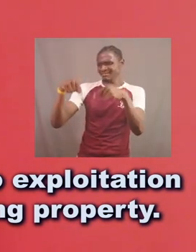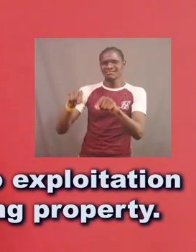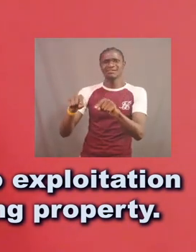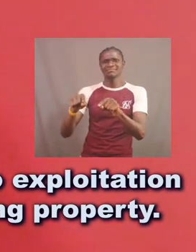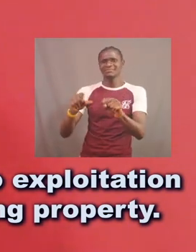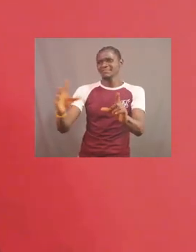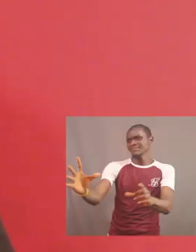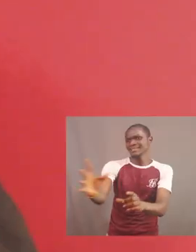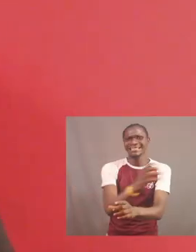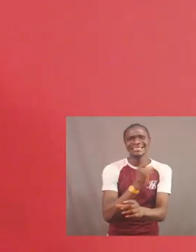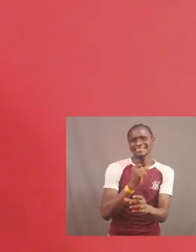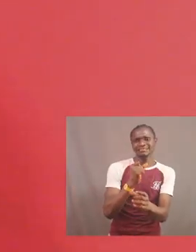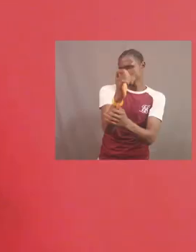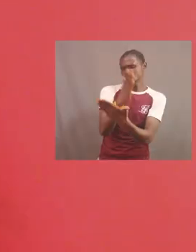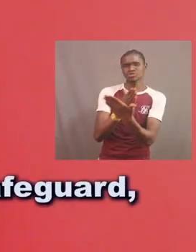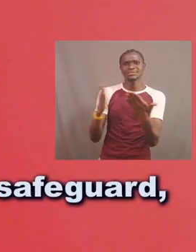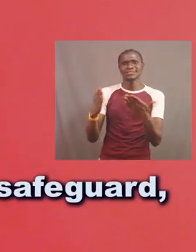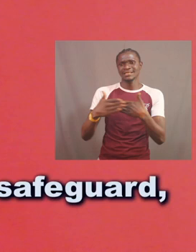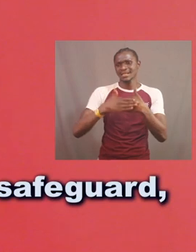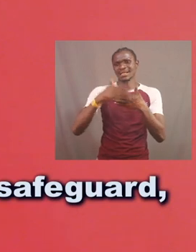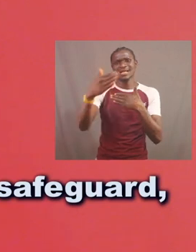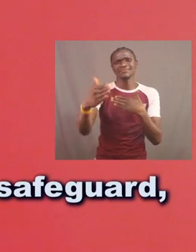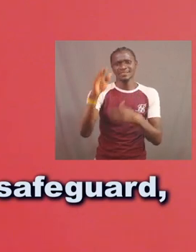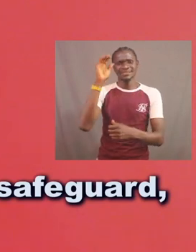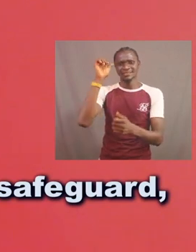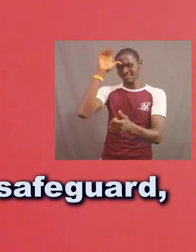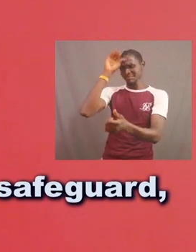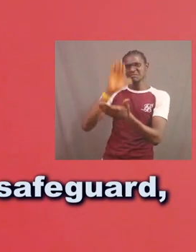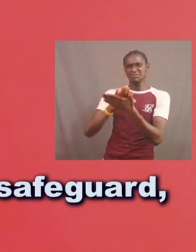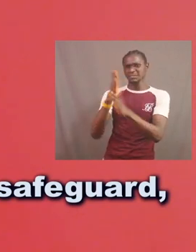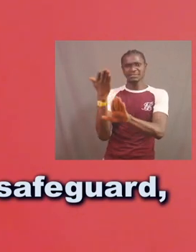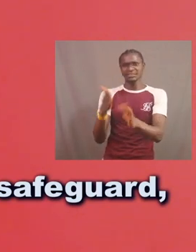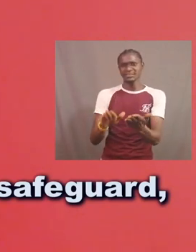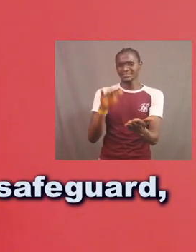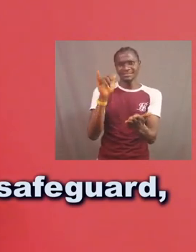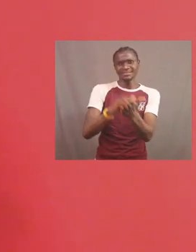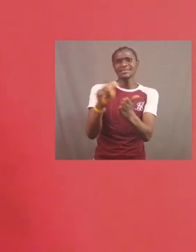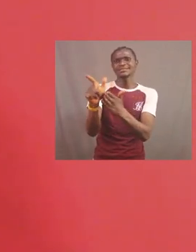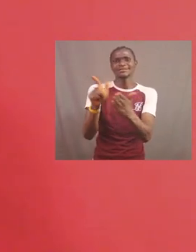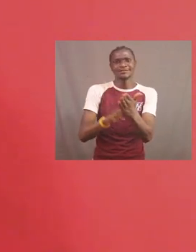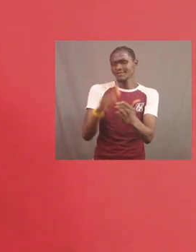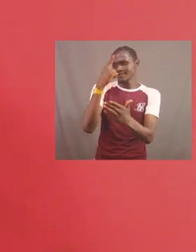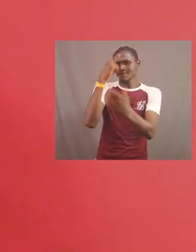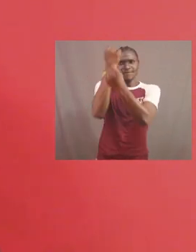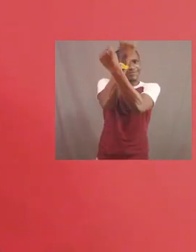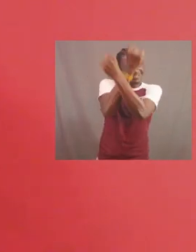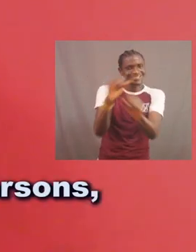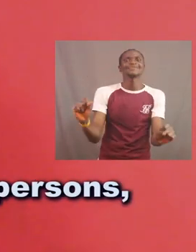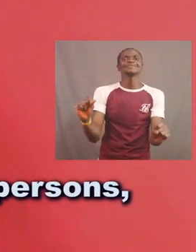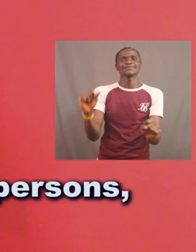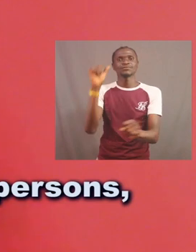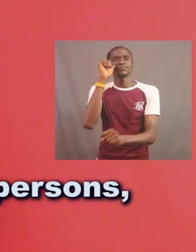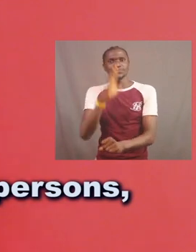inheriting properties. Therefore, the Act should include provision to safeguard against short situations,